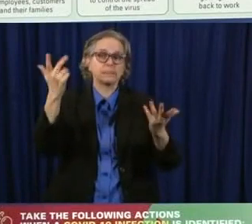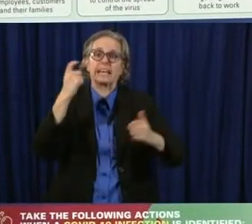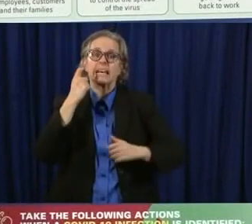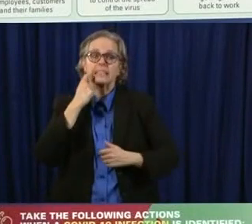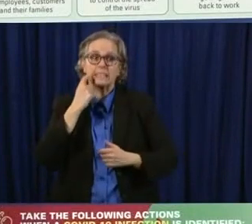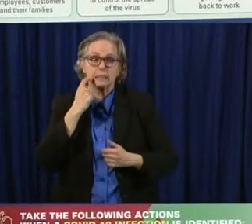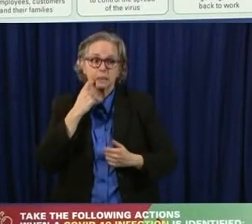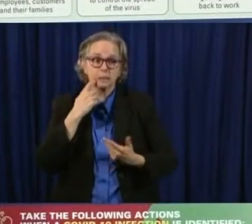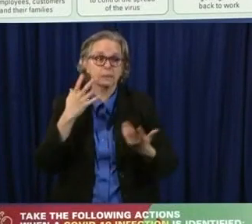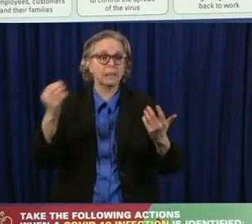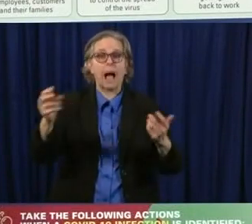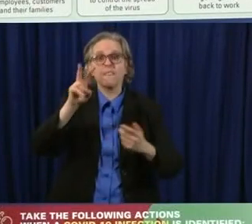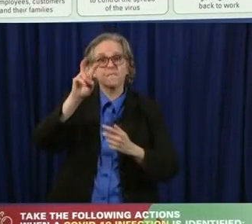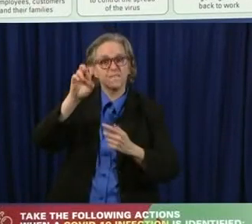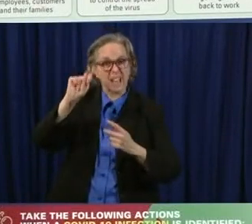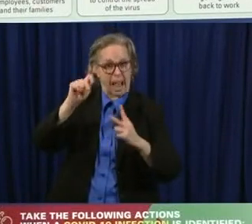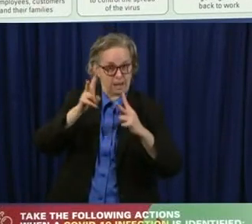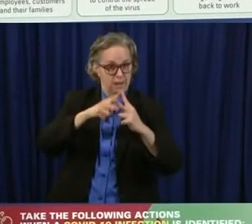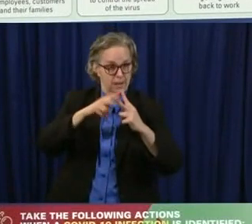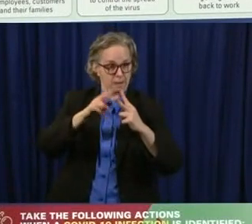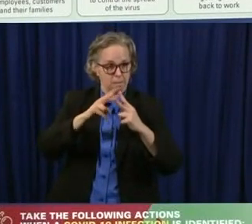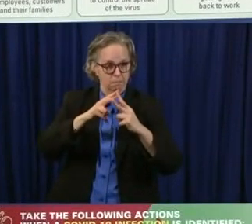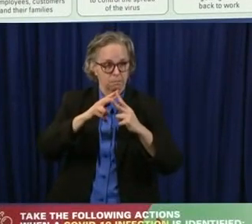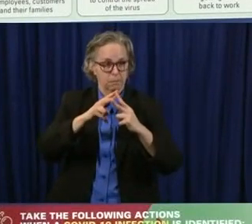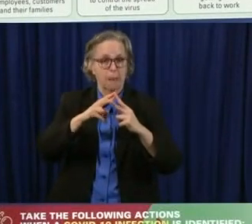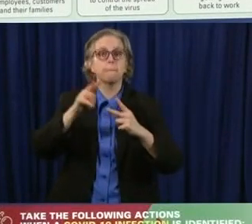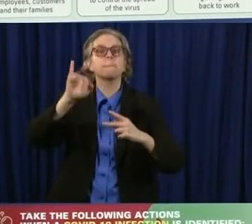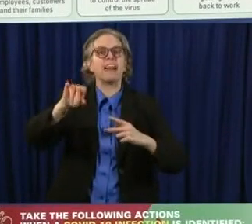May 1, be able to be at, at full steam ahead.